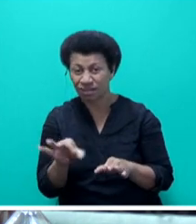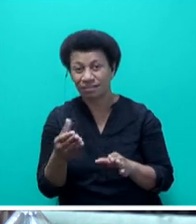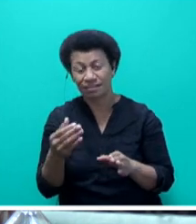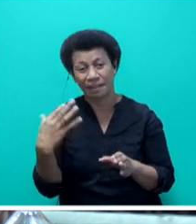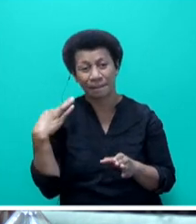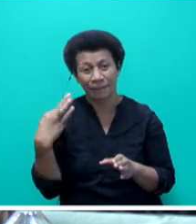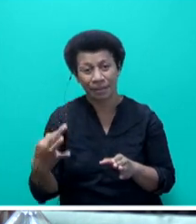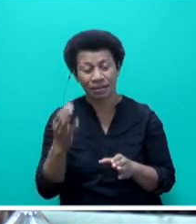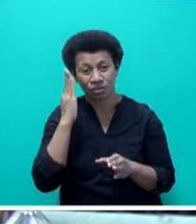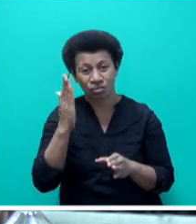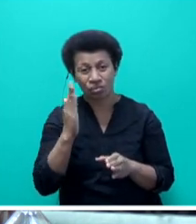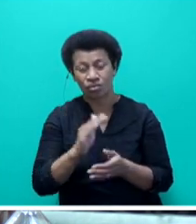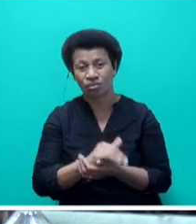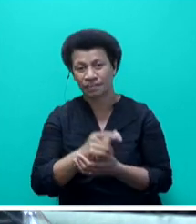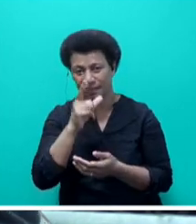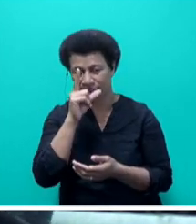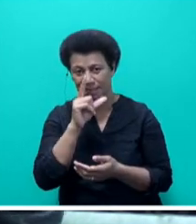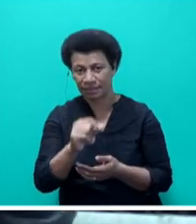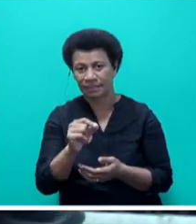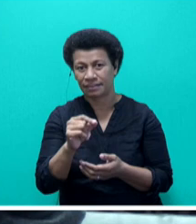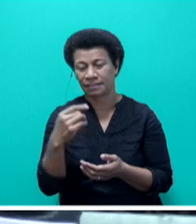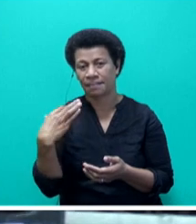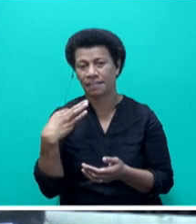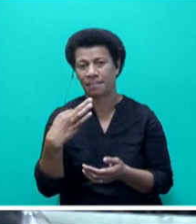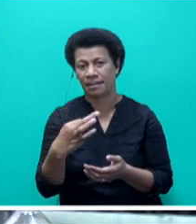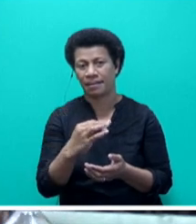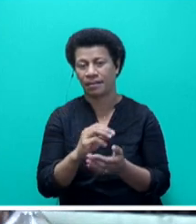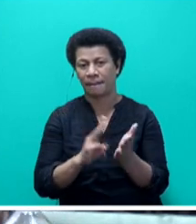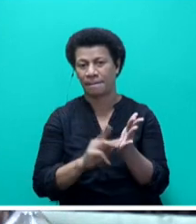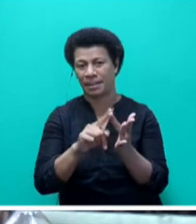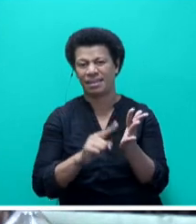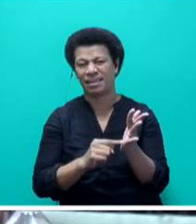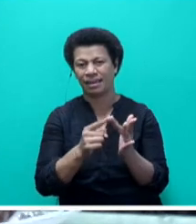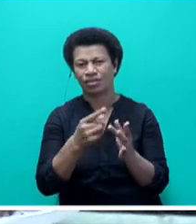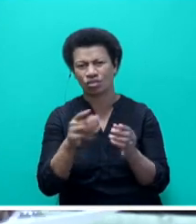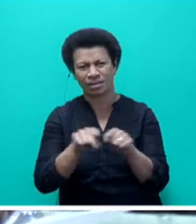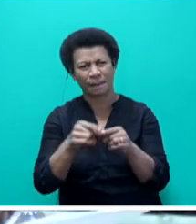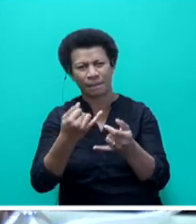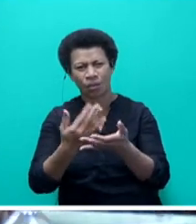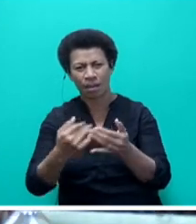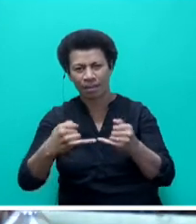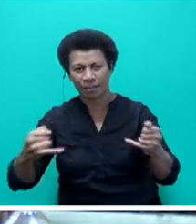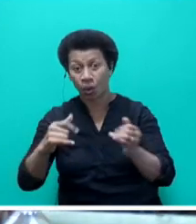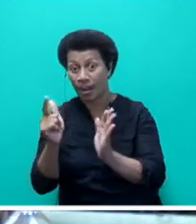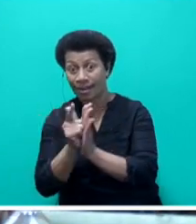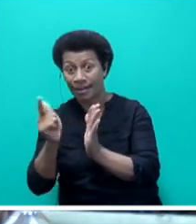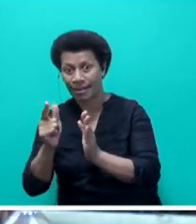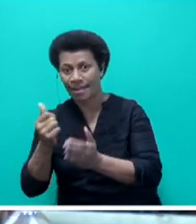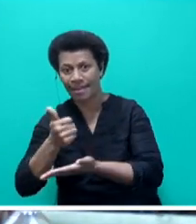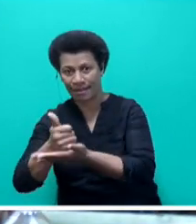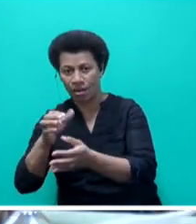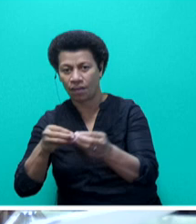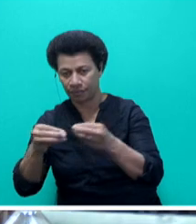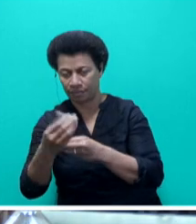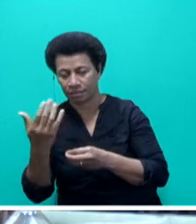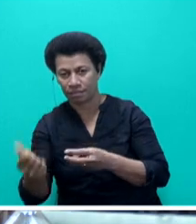apply through the online Inflation Mitigation Application System or through manual forms available at legal aid offices throughout Fiji and